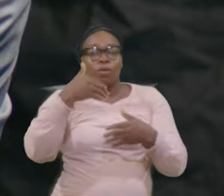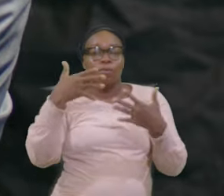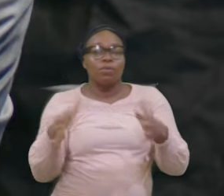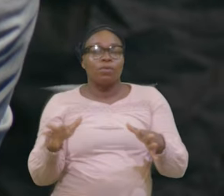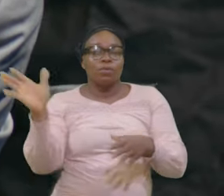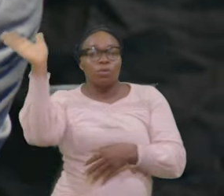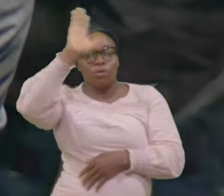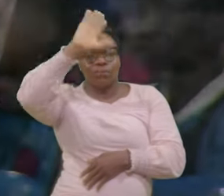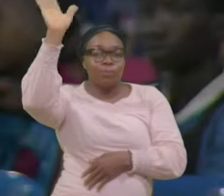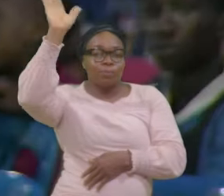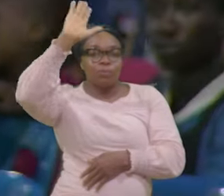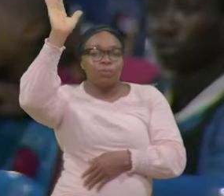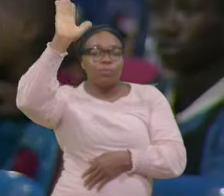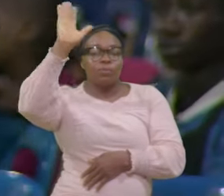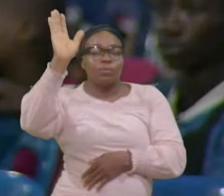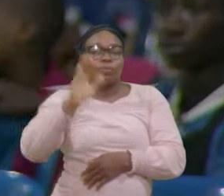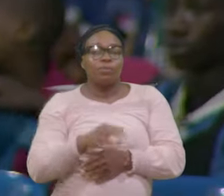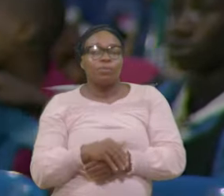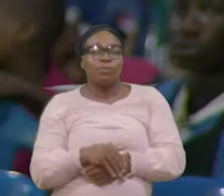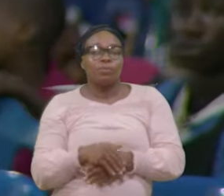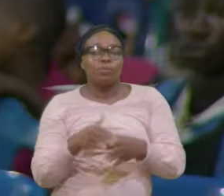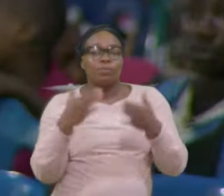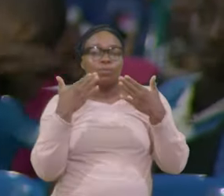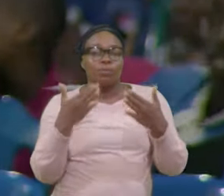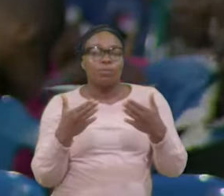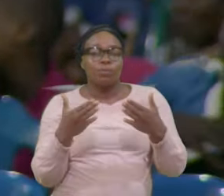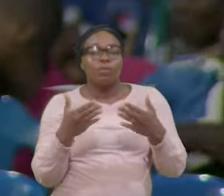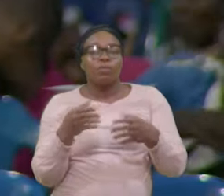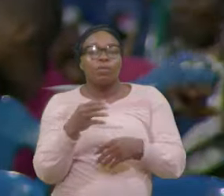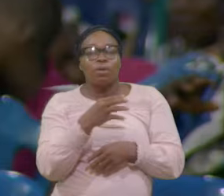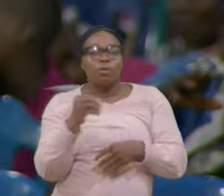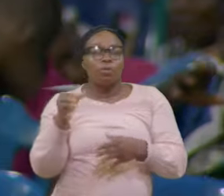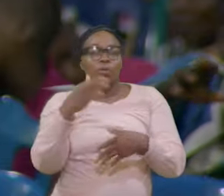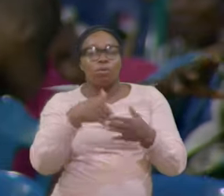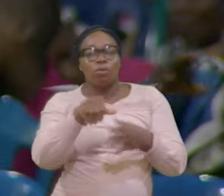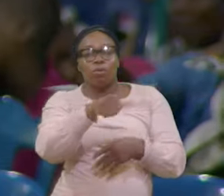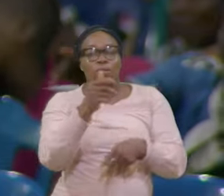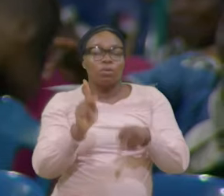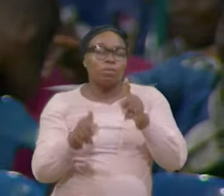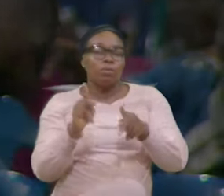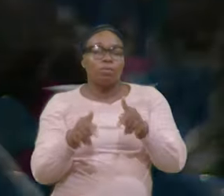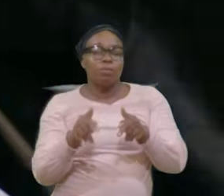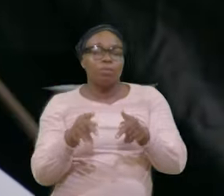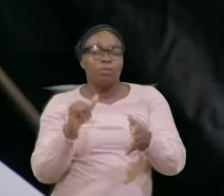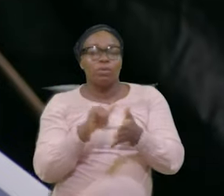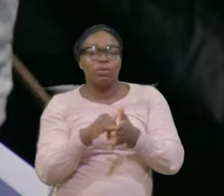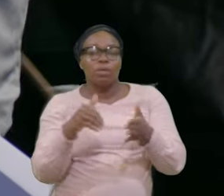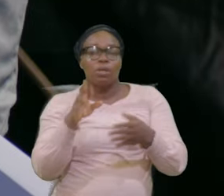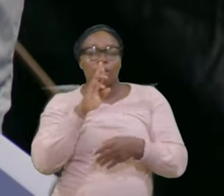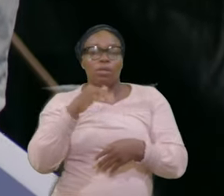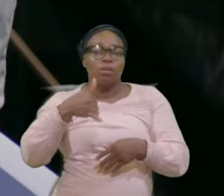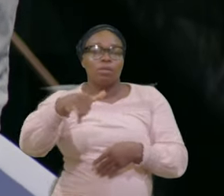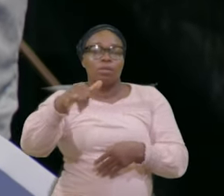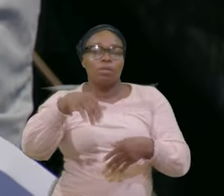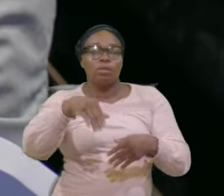Can We See The Okay Thank You And All There Are People Who Are There Please Those Who Are Going To Detent There After Checking